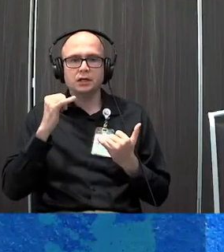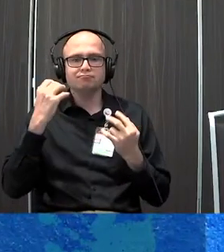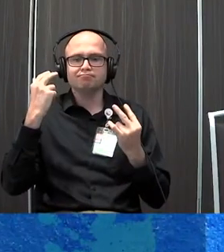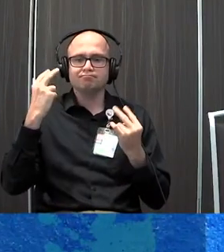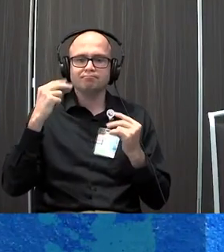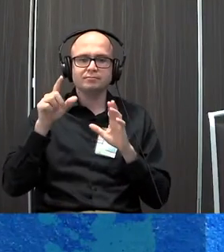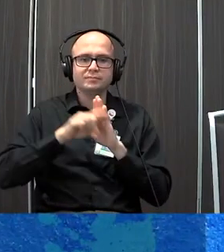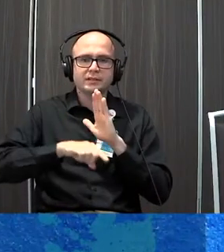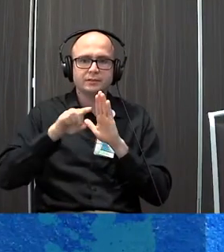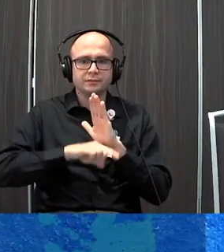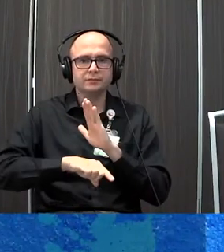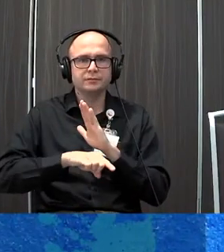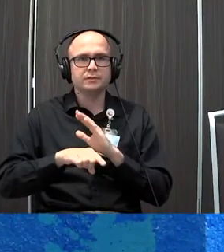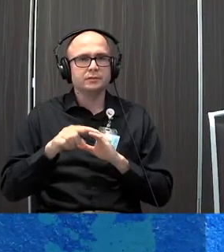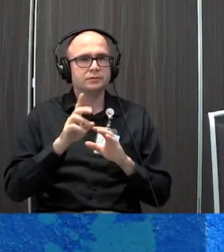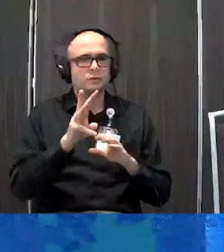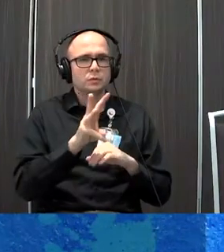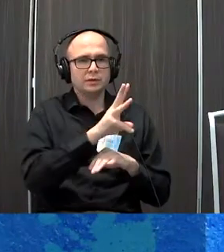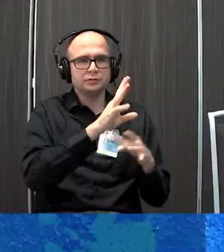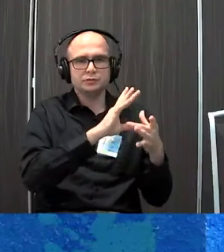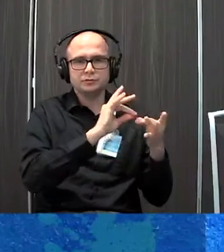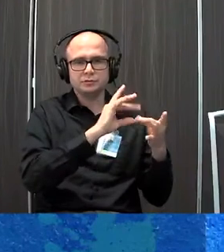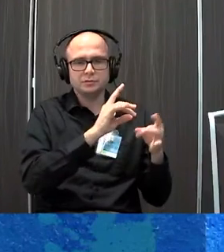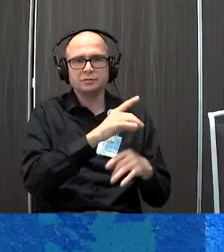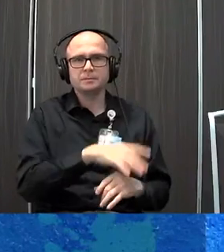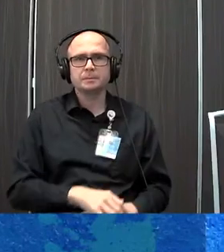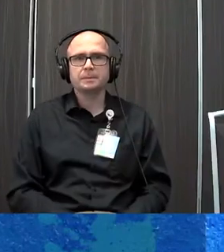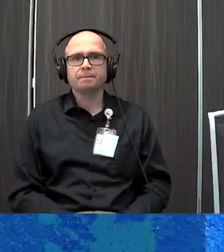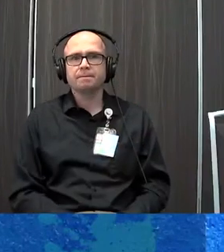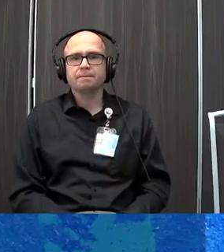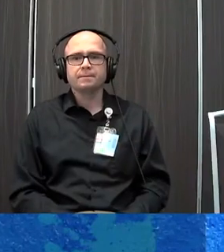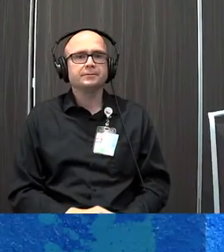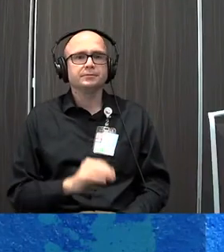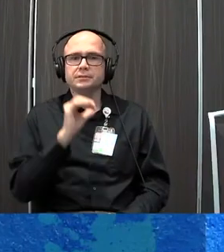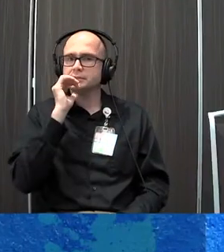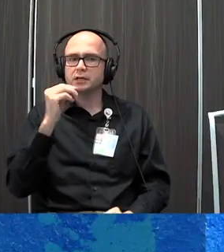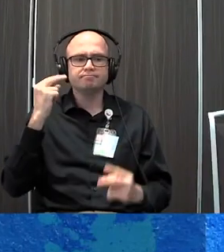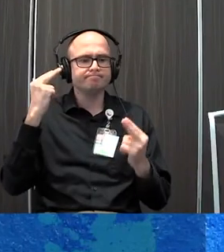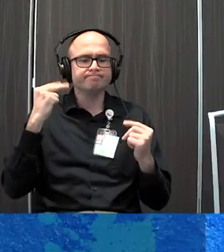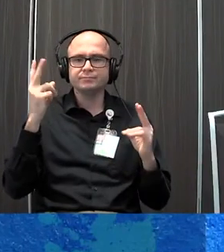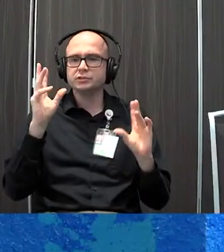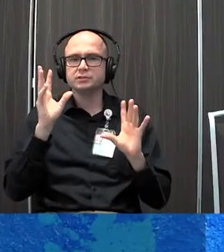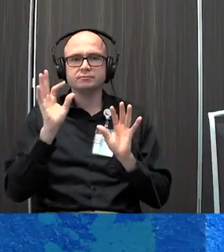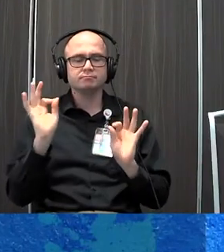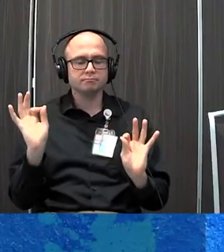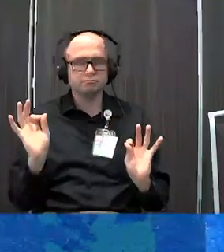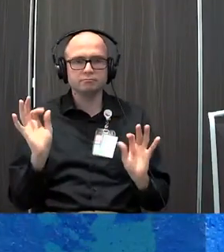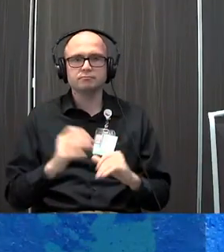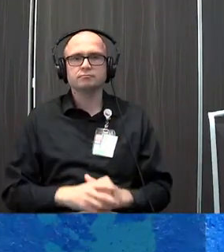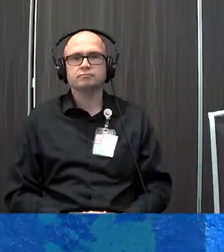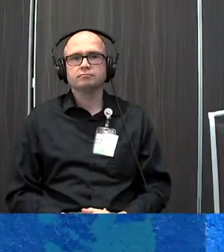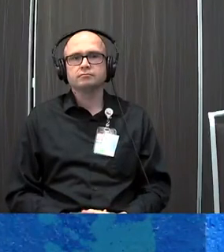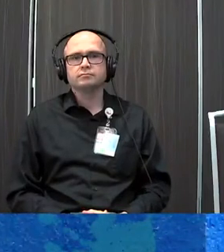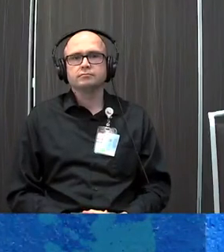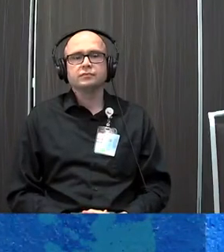is the piece that gets left out of the Western translation, which is to the unfolding of experience moment to moment. That's the official definition. What